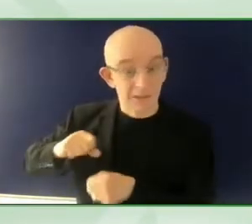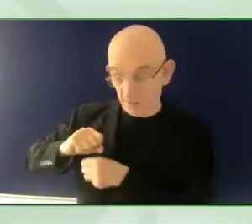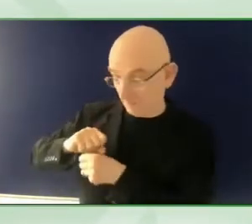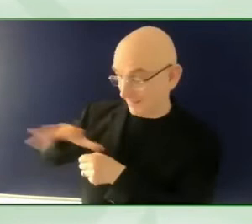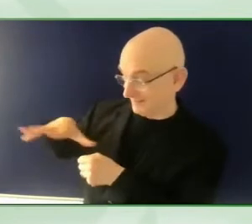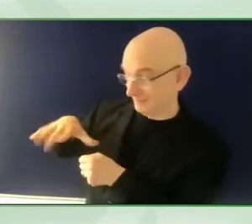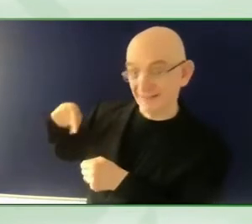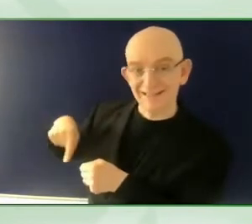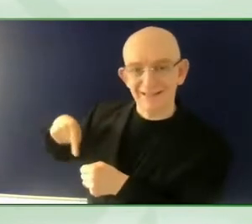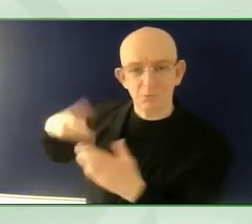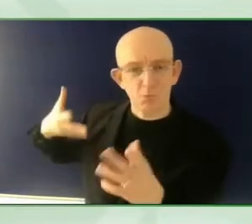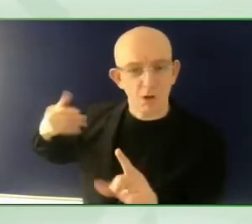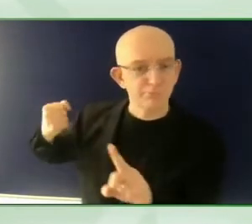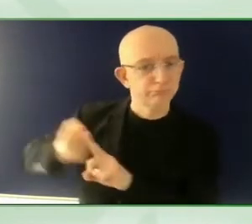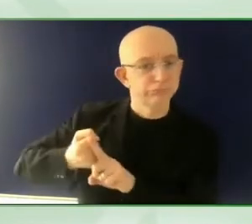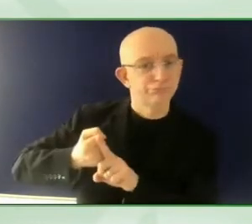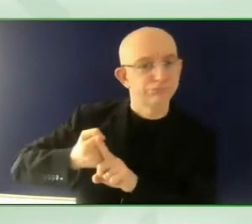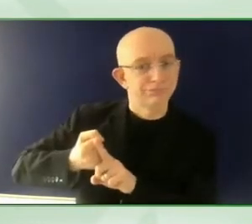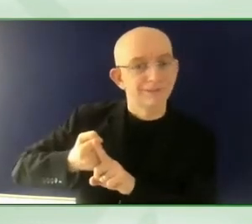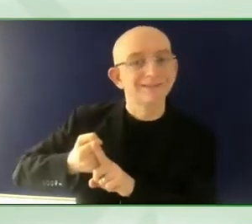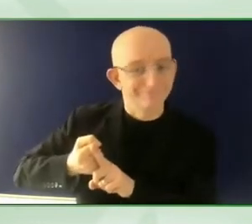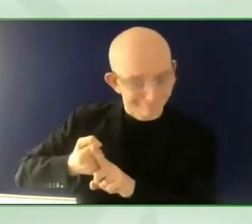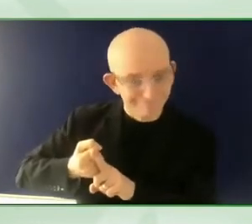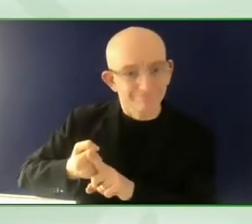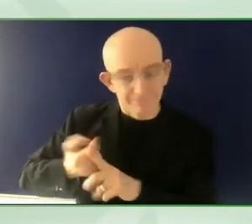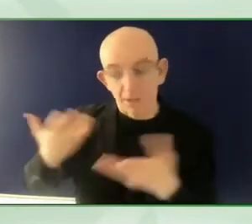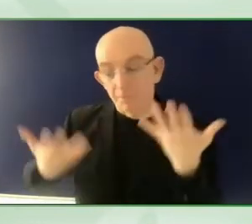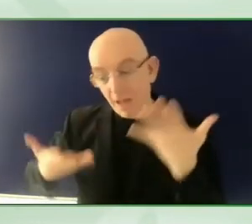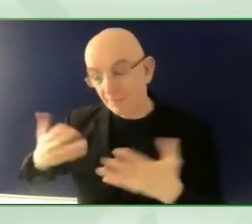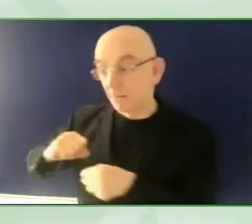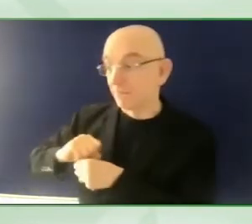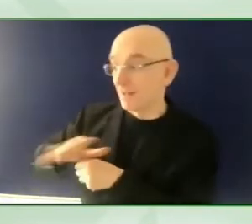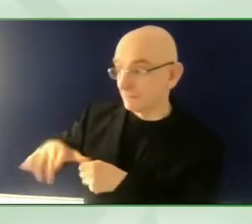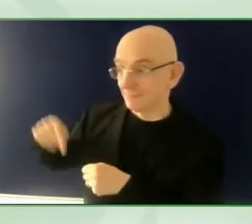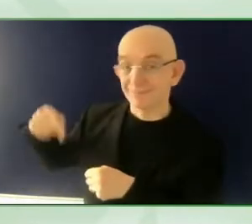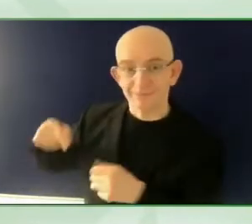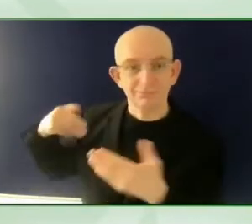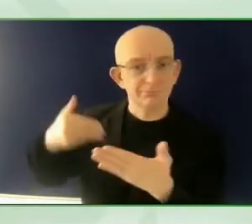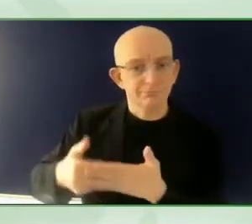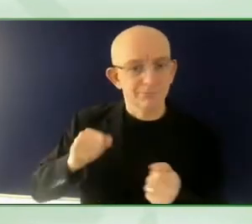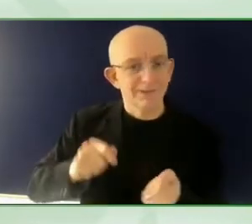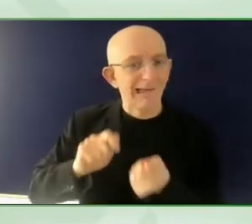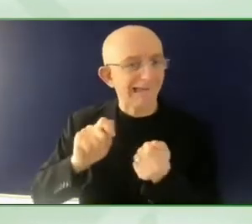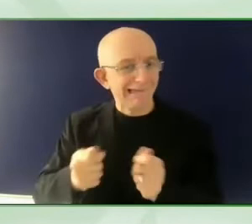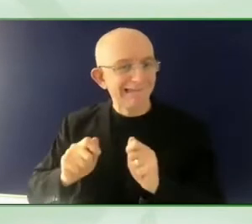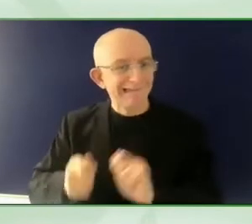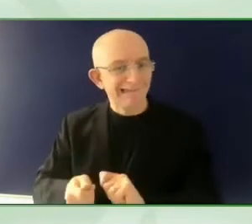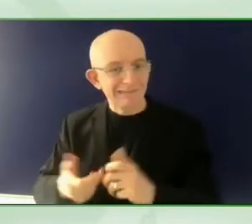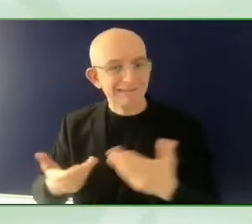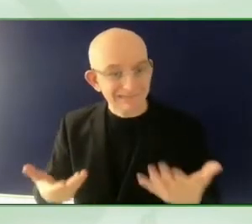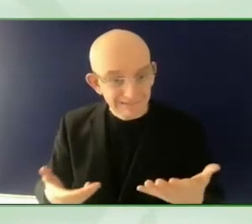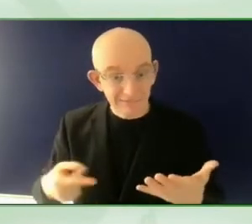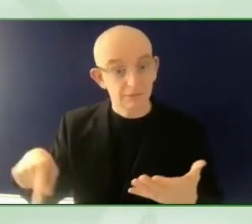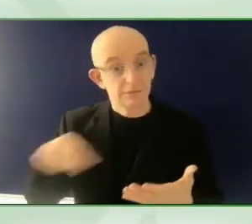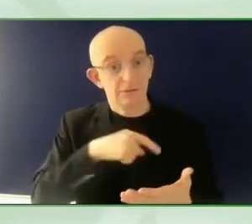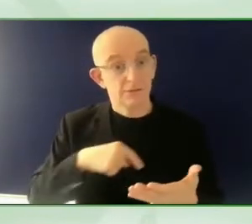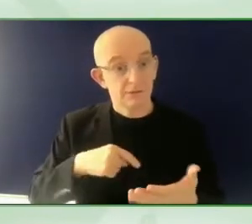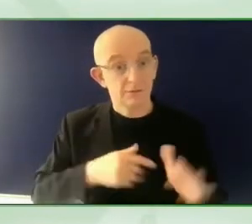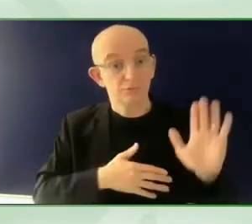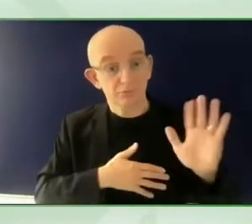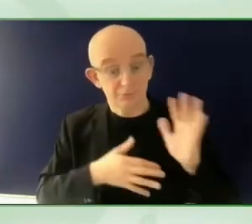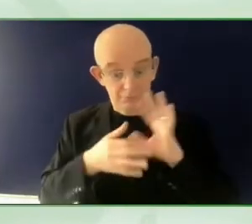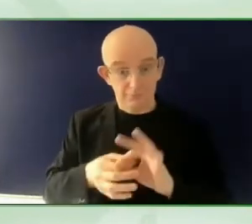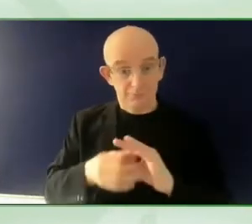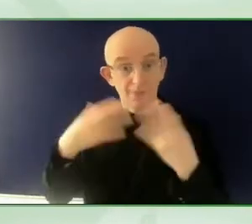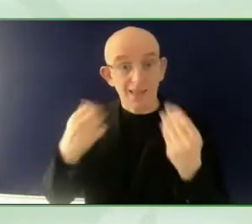there is almost like 97% of the 1500 commitments for GDS 2022,